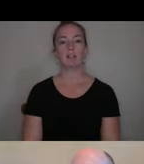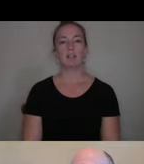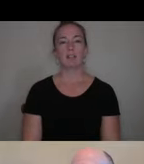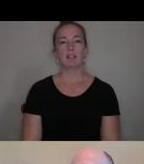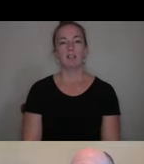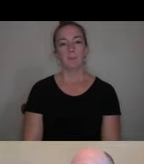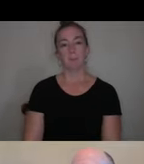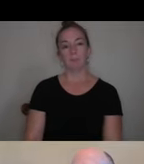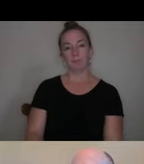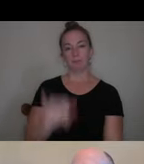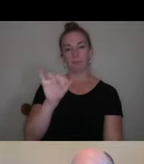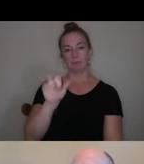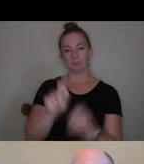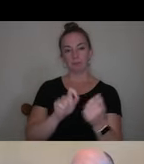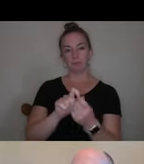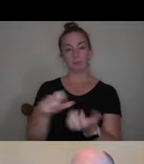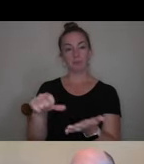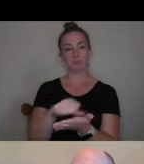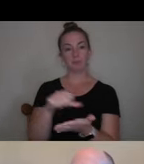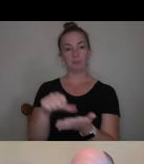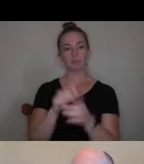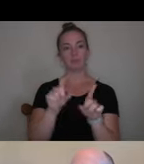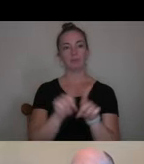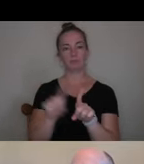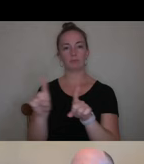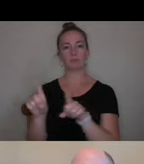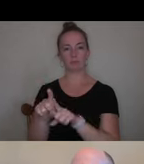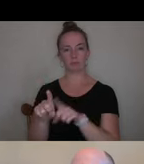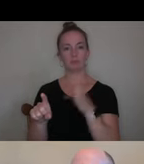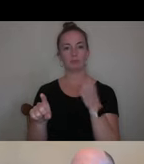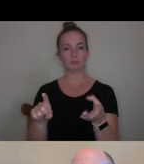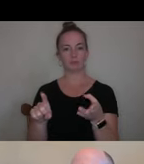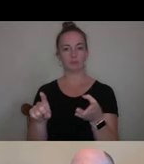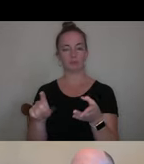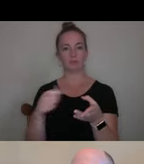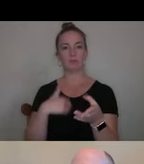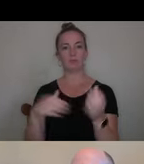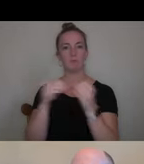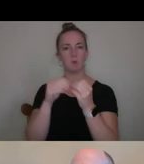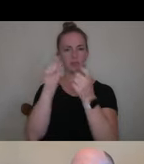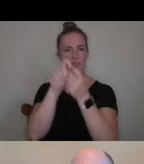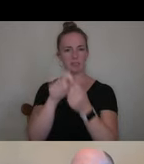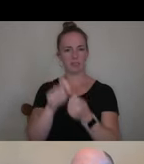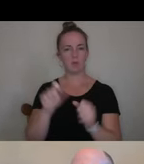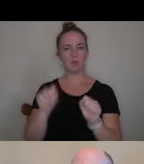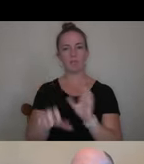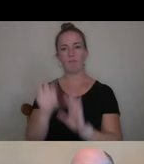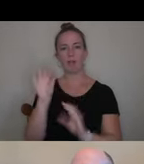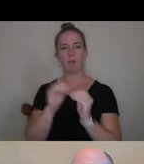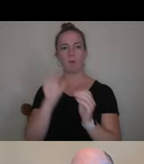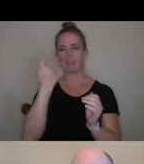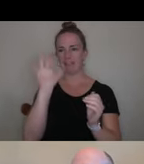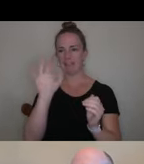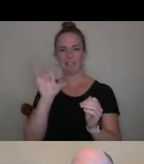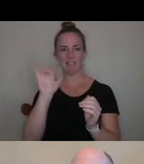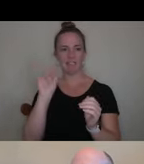this particular page will also there, there, there's more detail. You can get into more links to click on